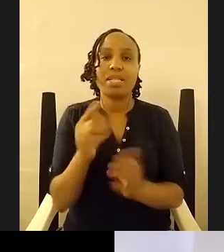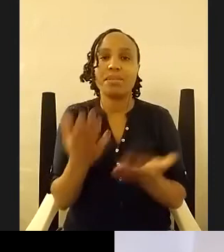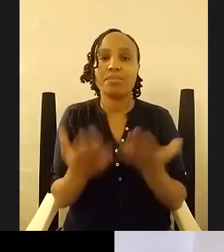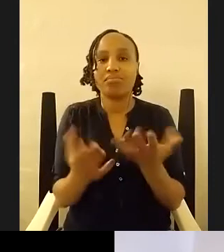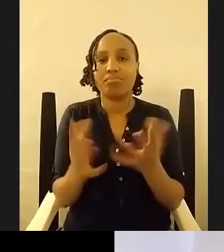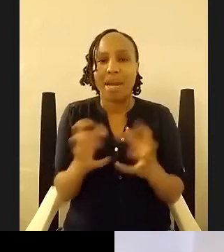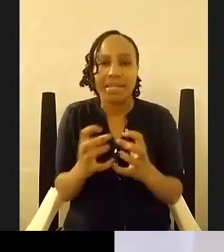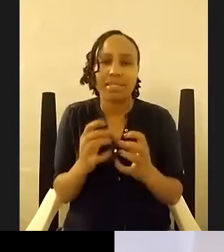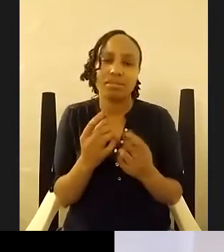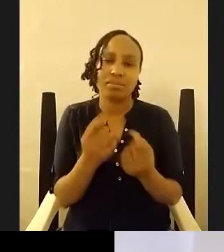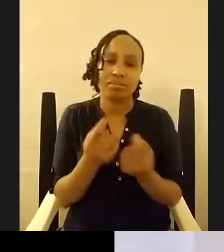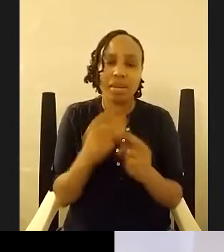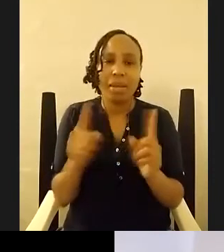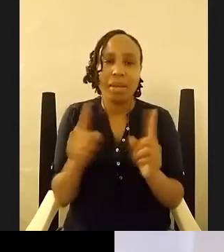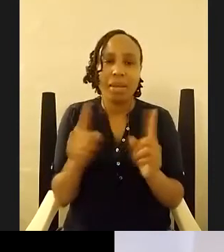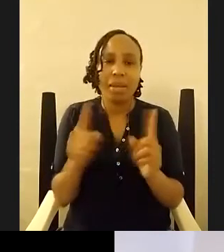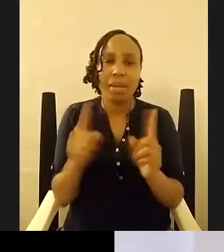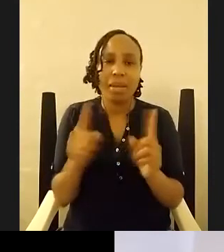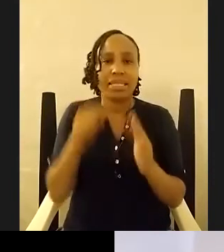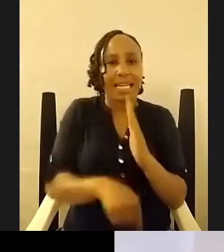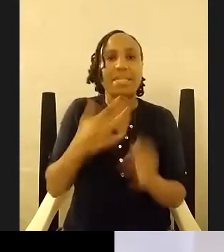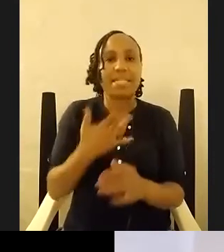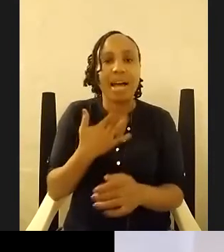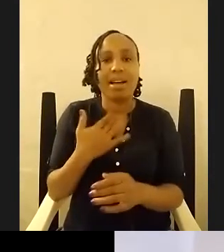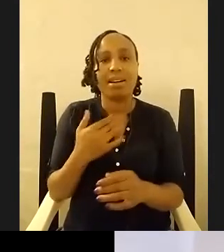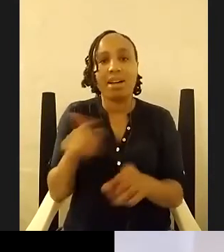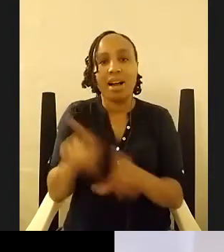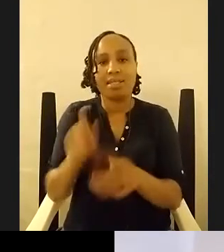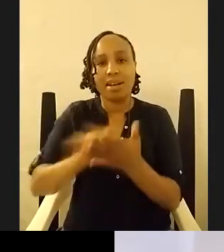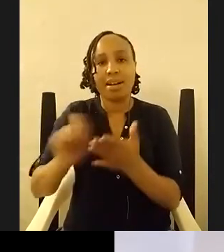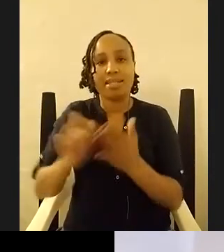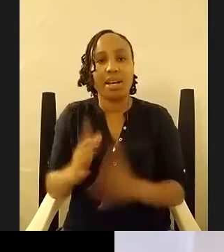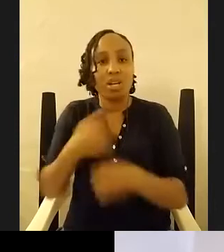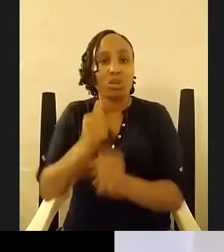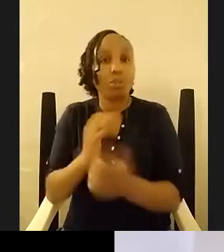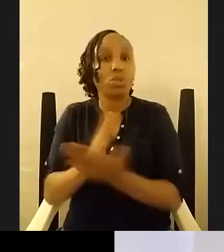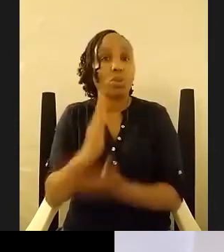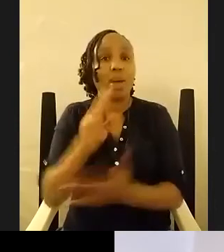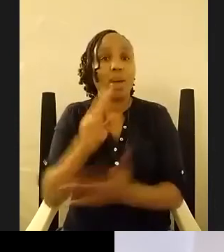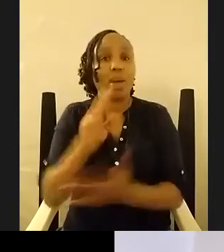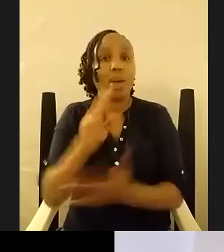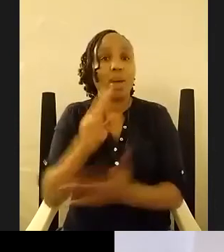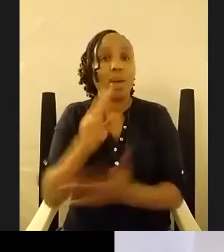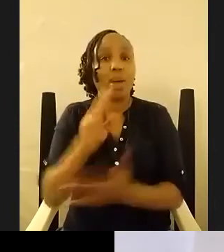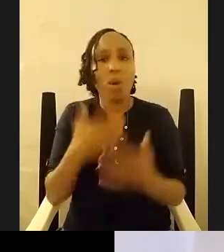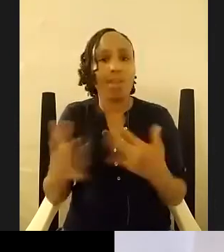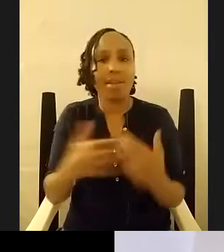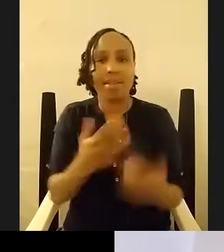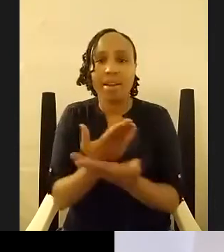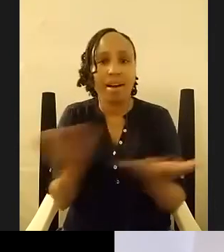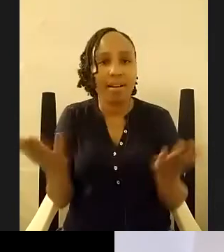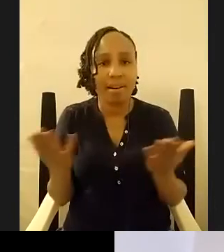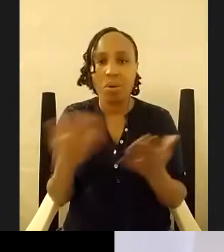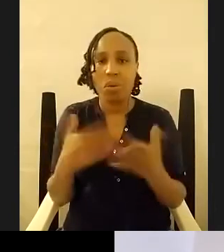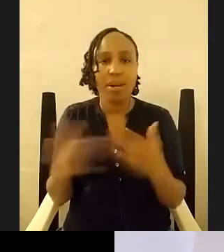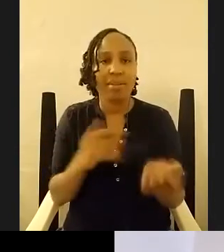on my part as a writer to make sure that the reader whoever they are wherever they are whenever they encounter the work they don't